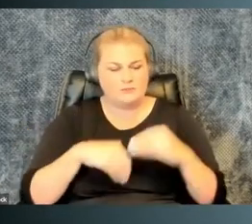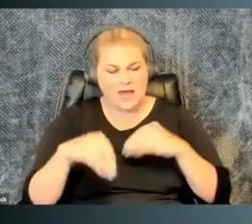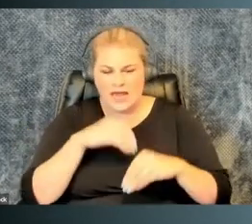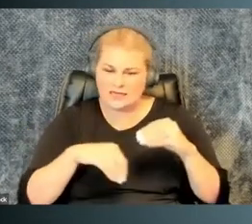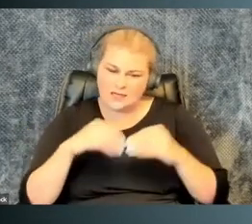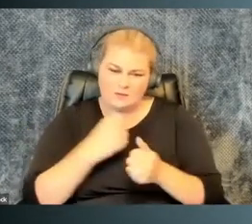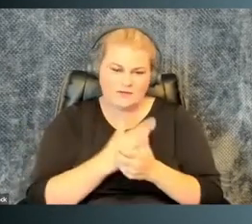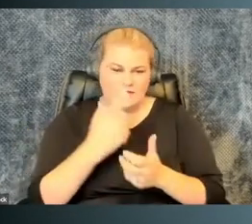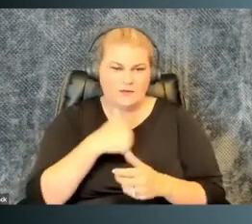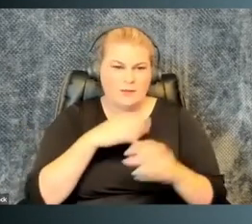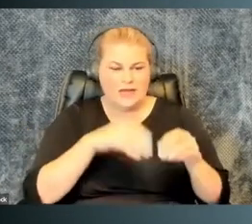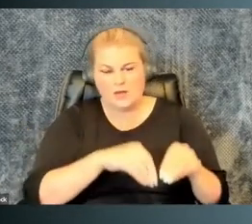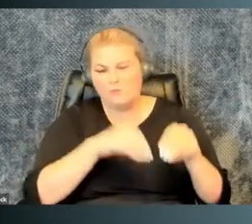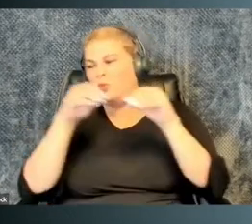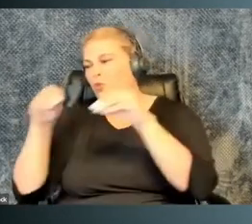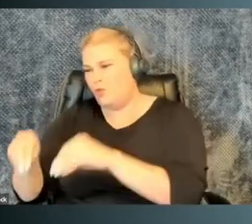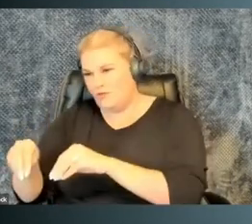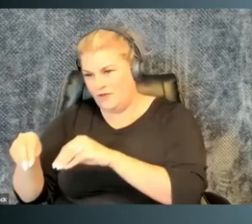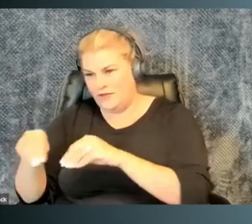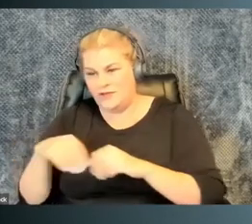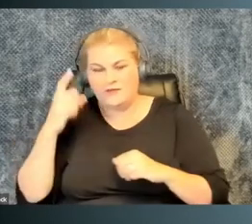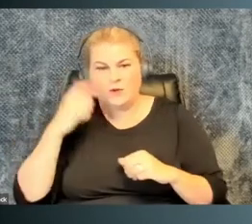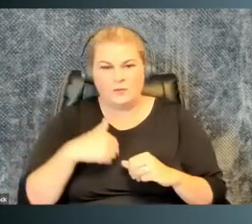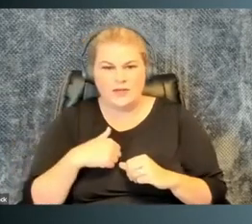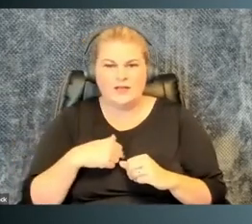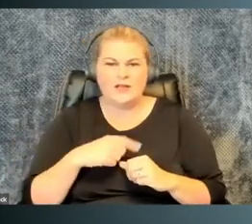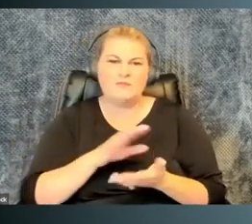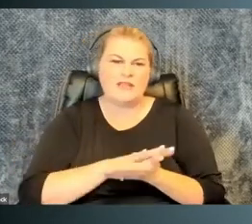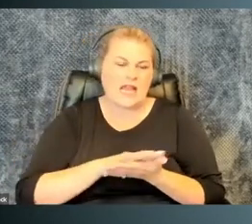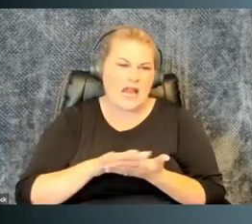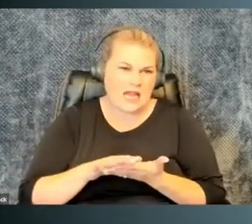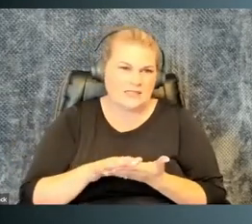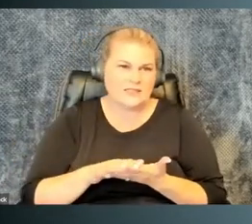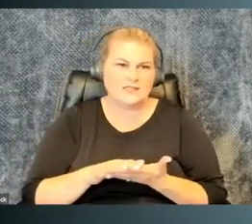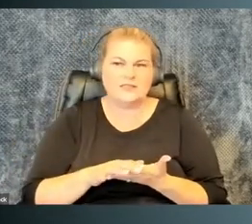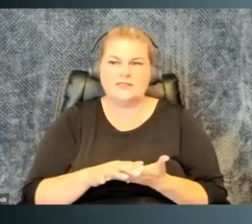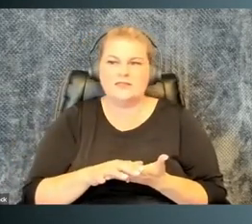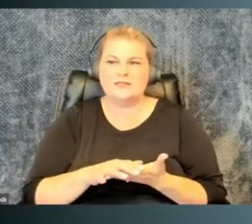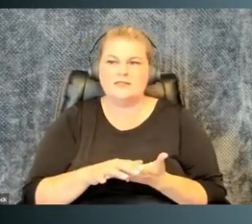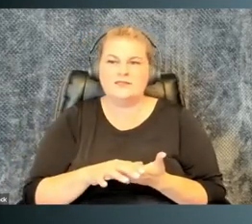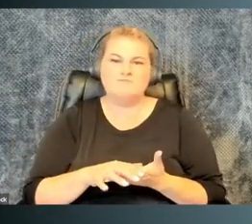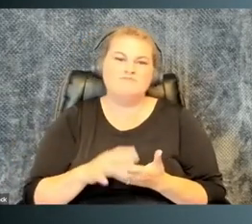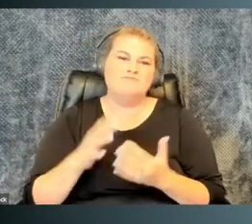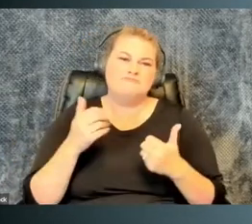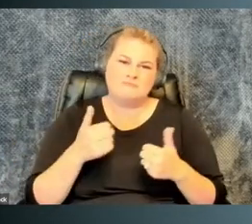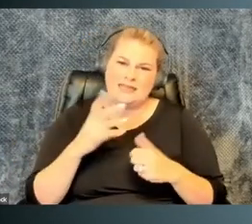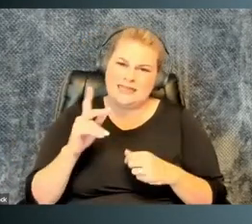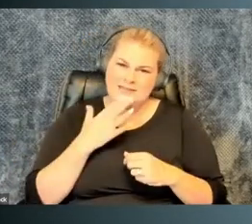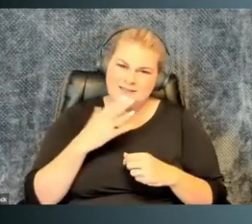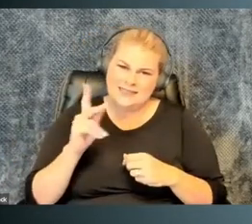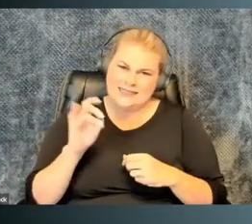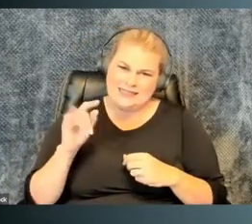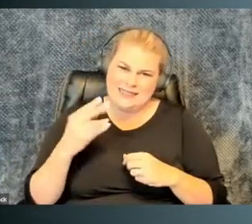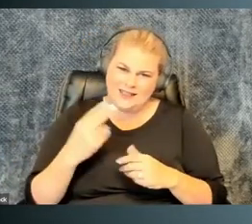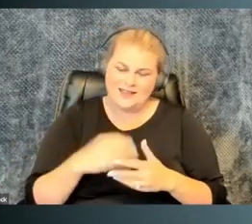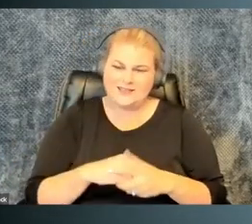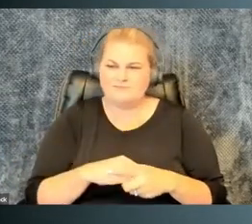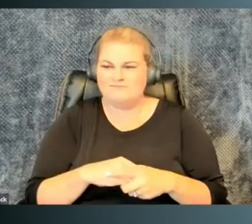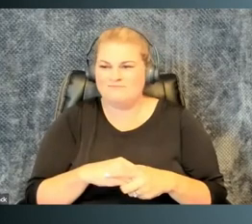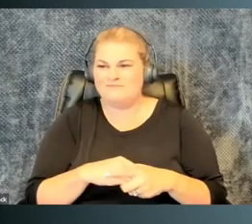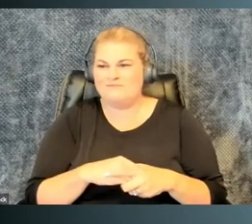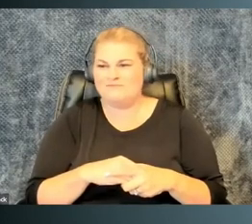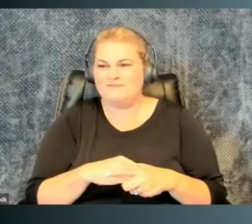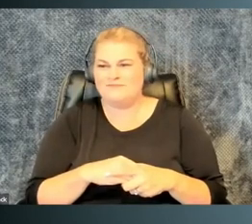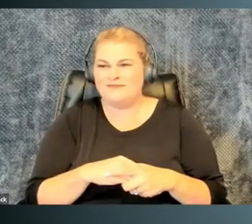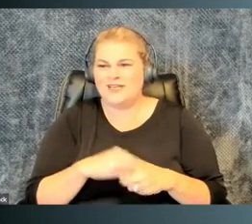And one of my graduate students packed up my whole office and moved it to the other office at that point. The kindness. Shout out to Keith.